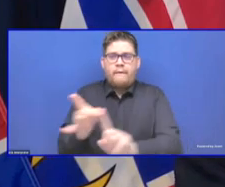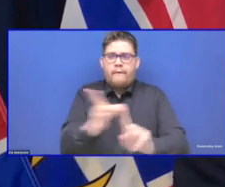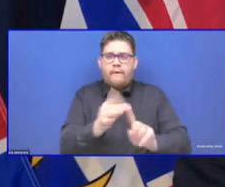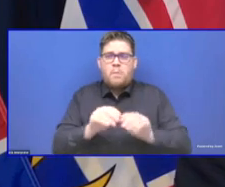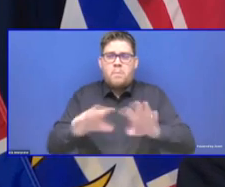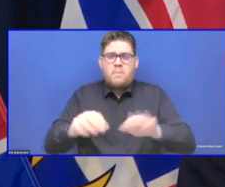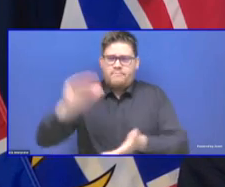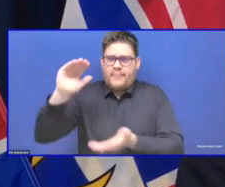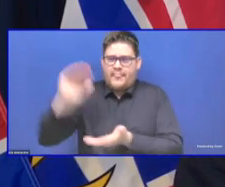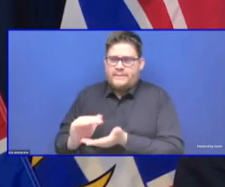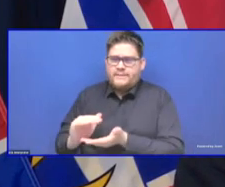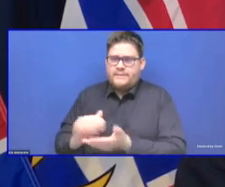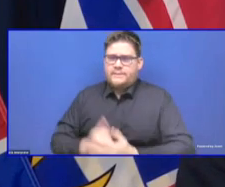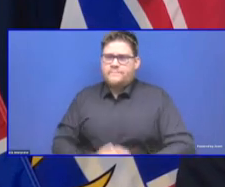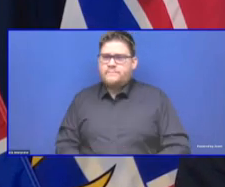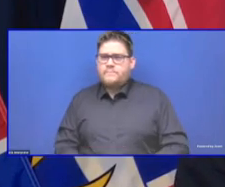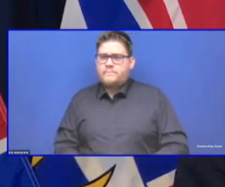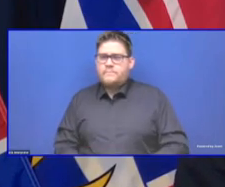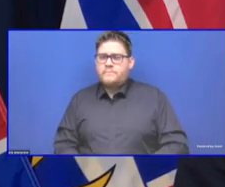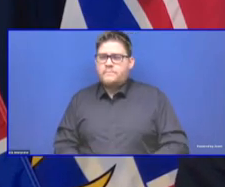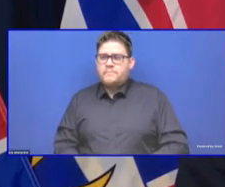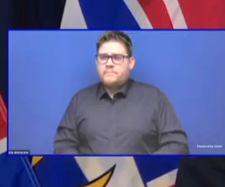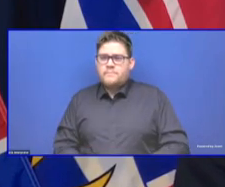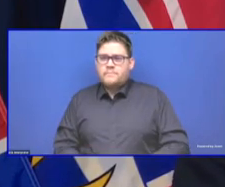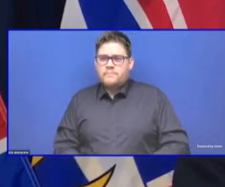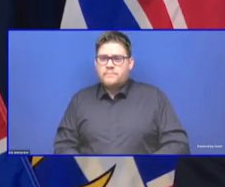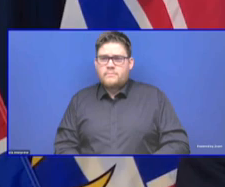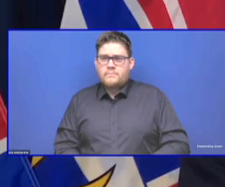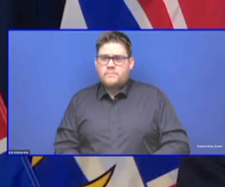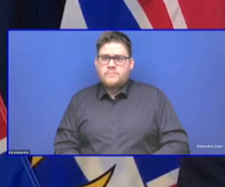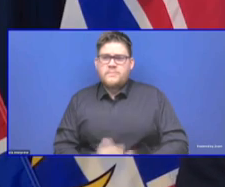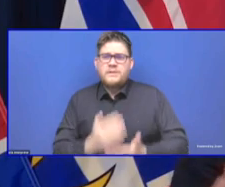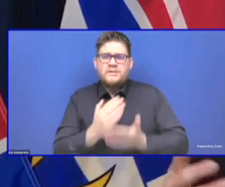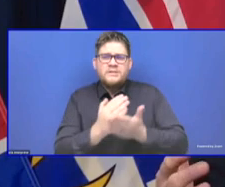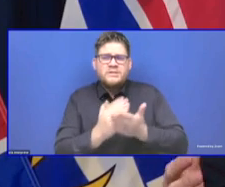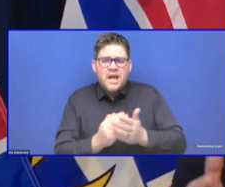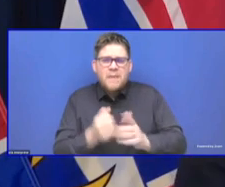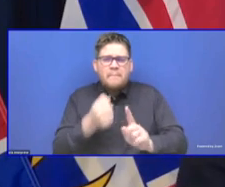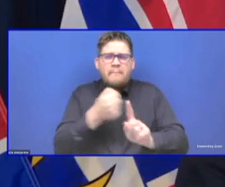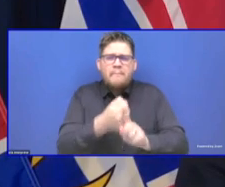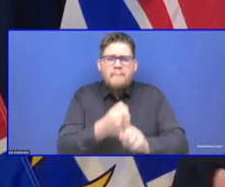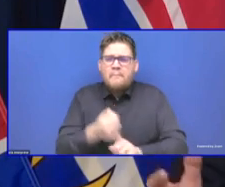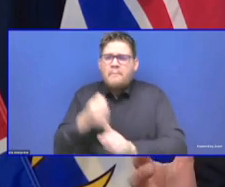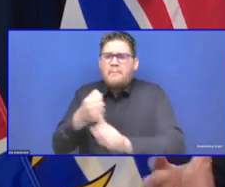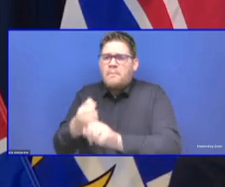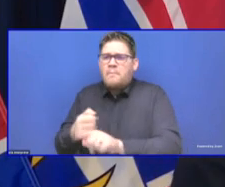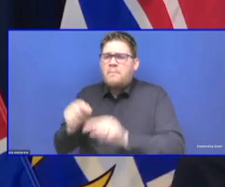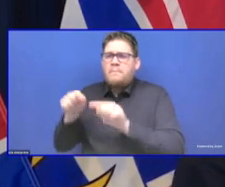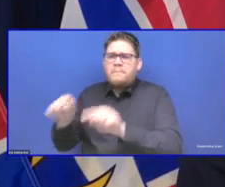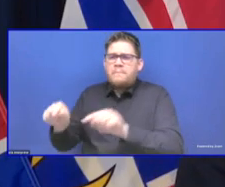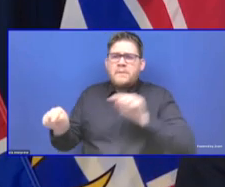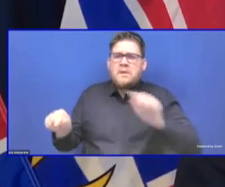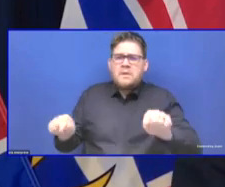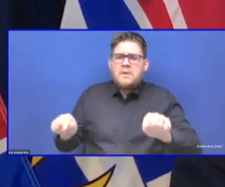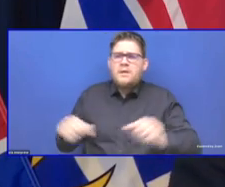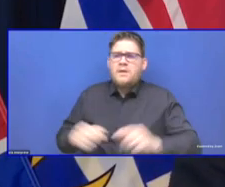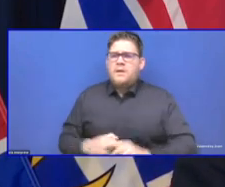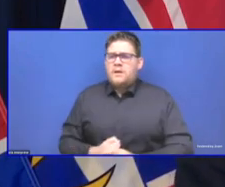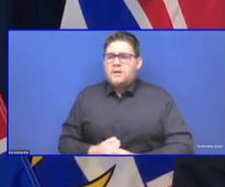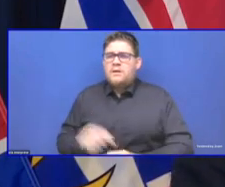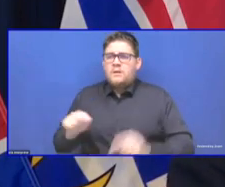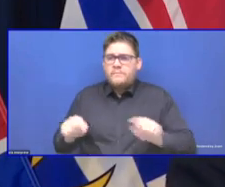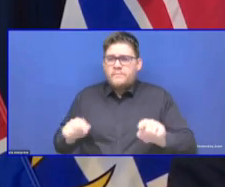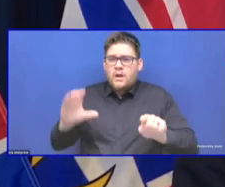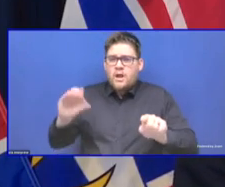Cottonwoods Care Center in different parts of the province right now. Majority of our outbreaks are less. When an outbreak occurs, it